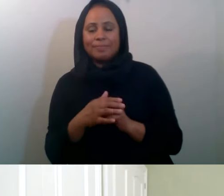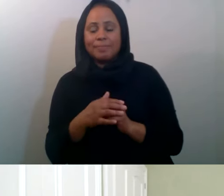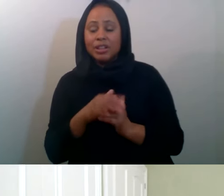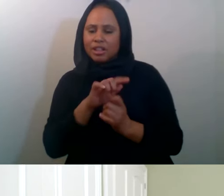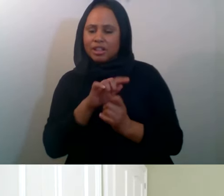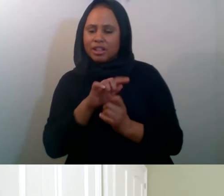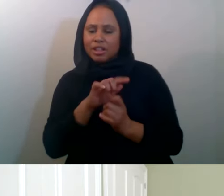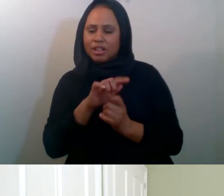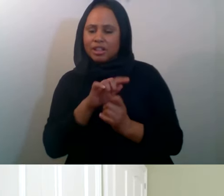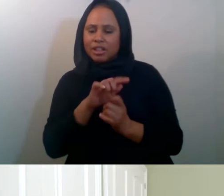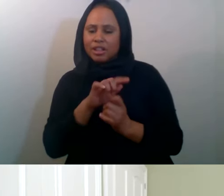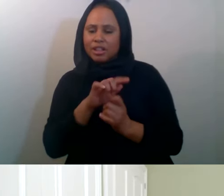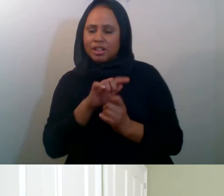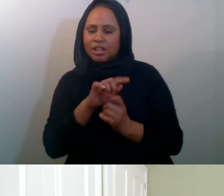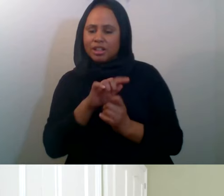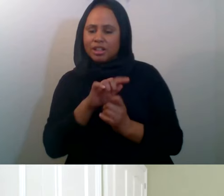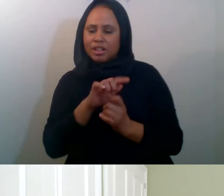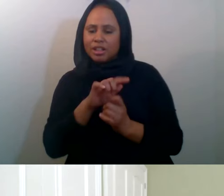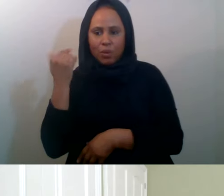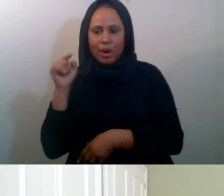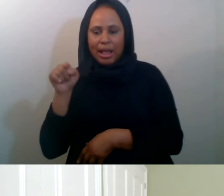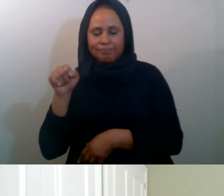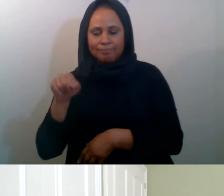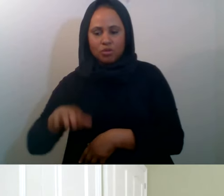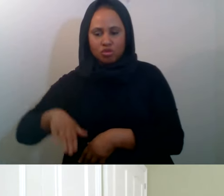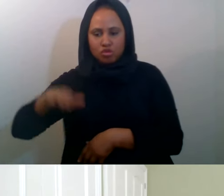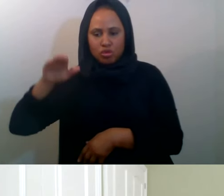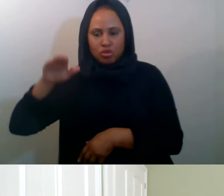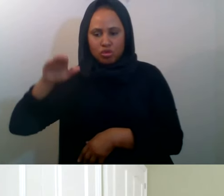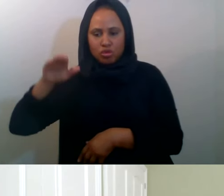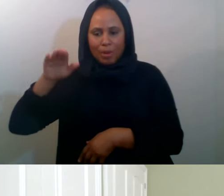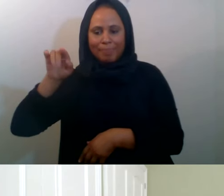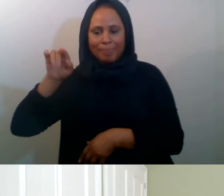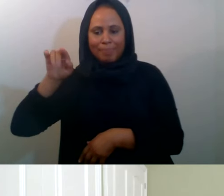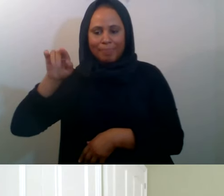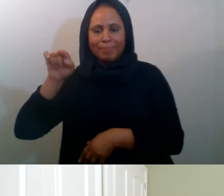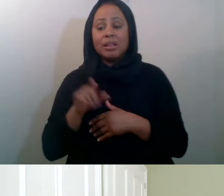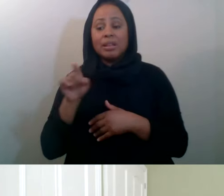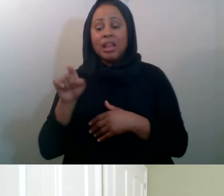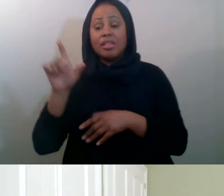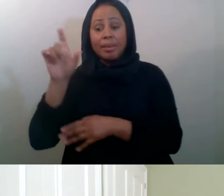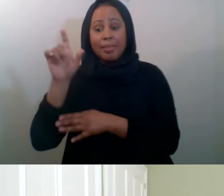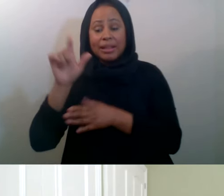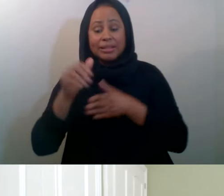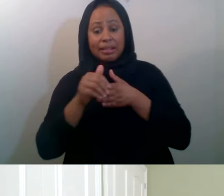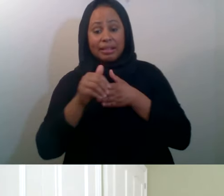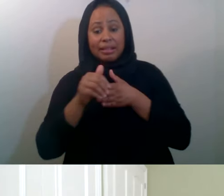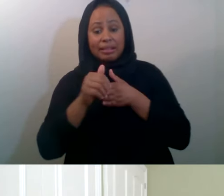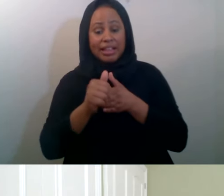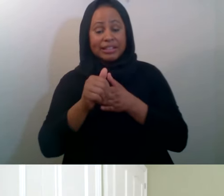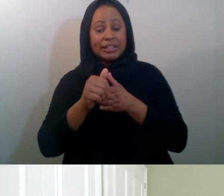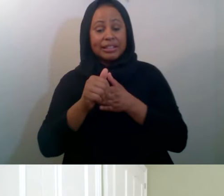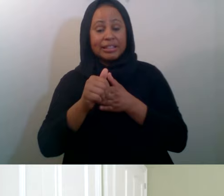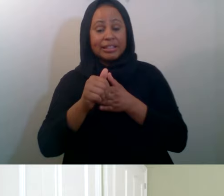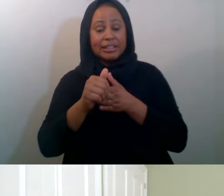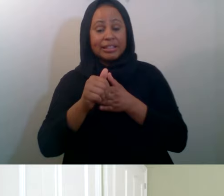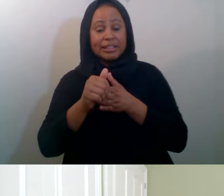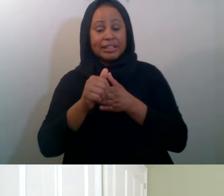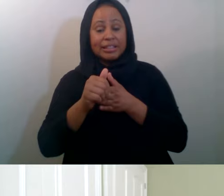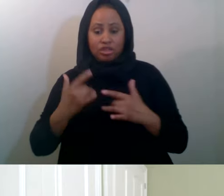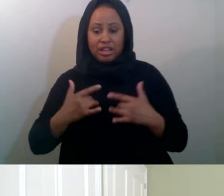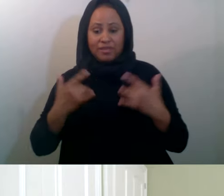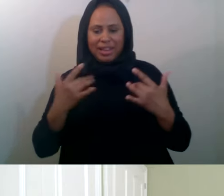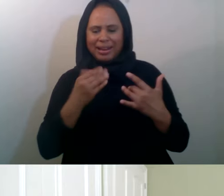which I'm originally from, uh, that led a message fundraiser and they did such an incredible job with this message fundraiser